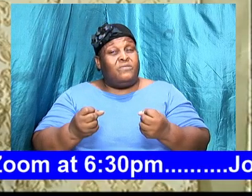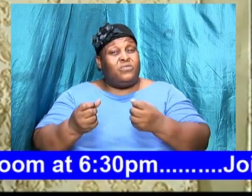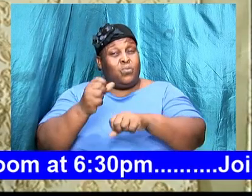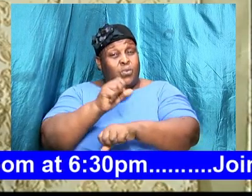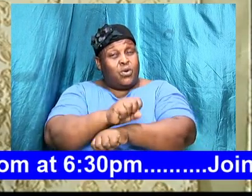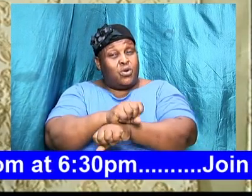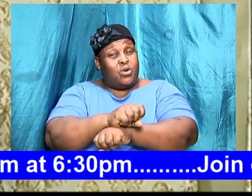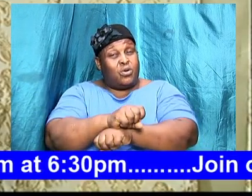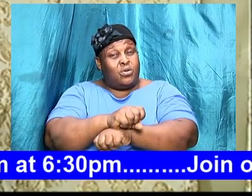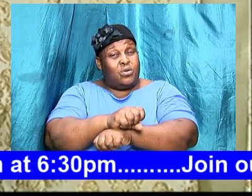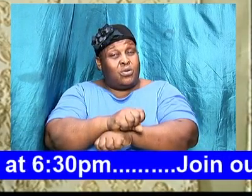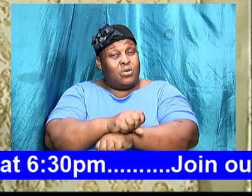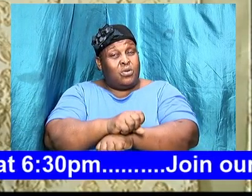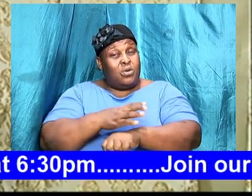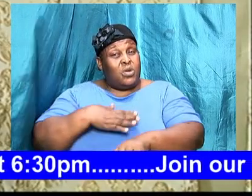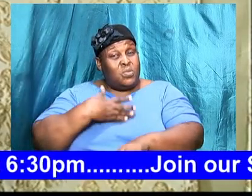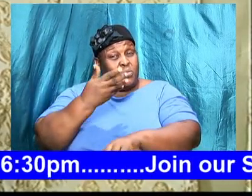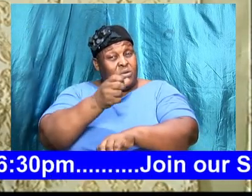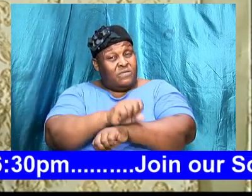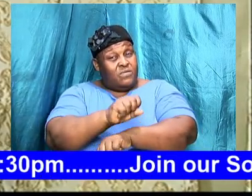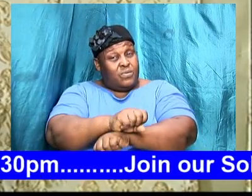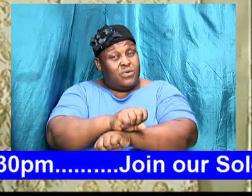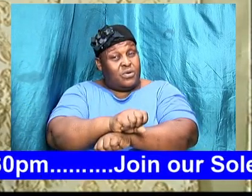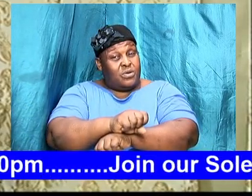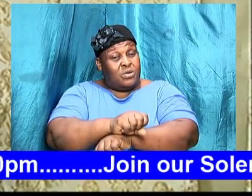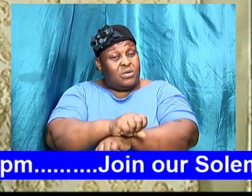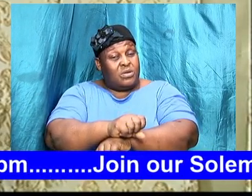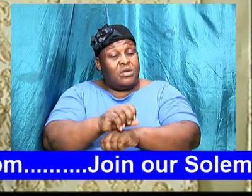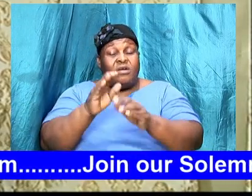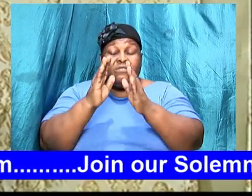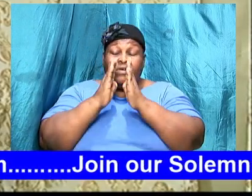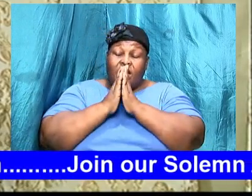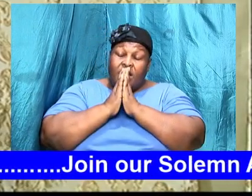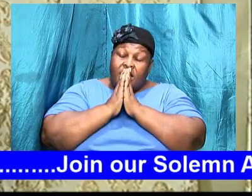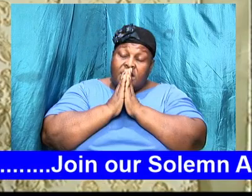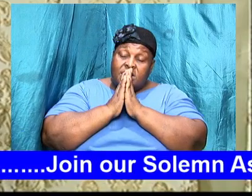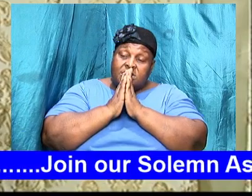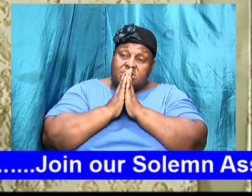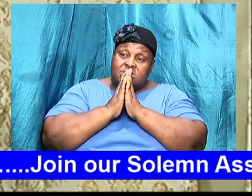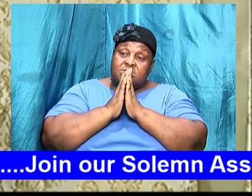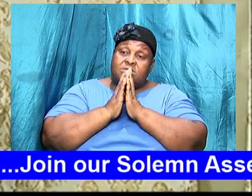him willing for work you have to ask these things